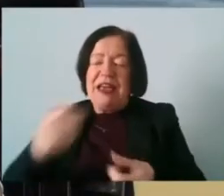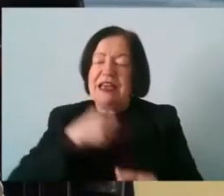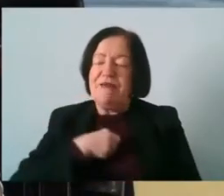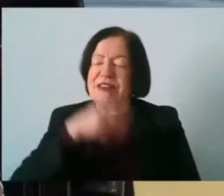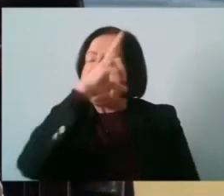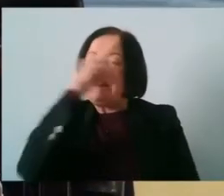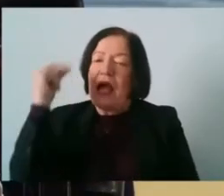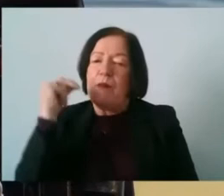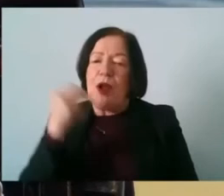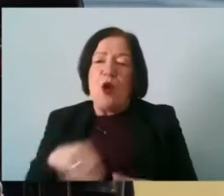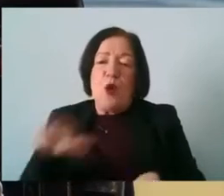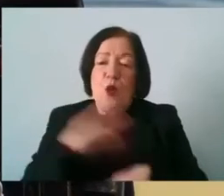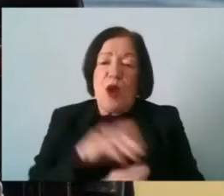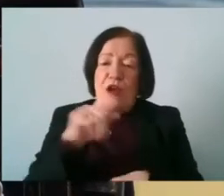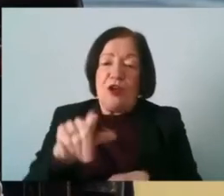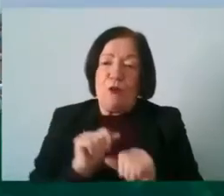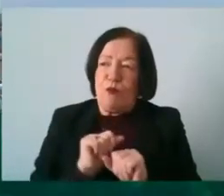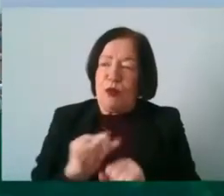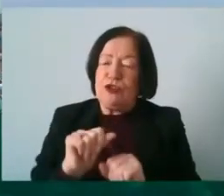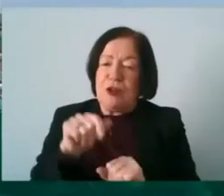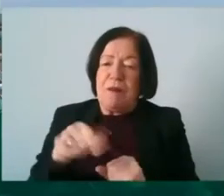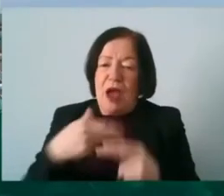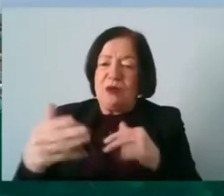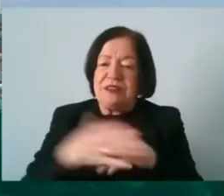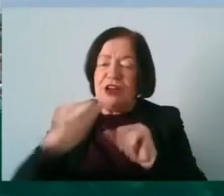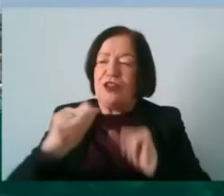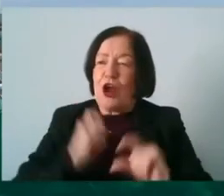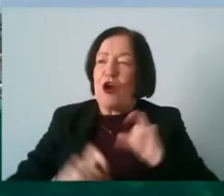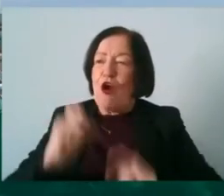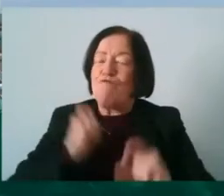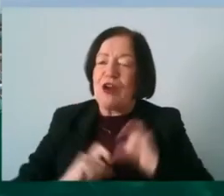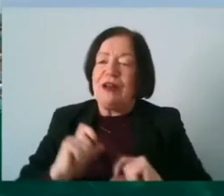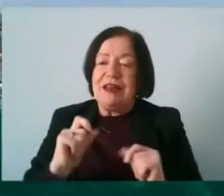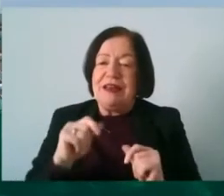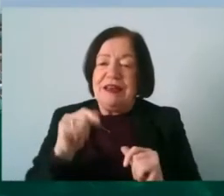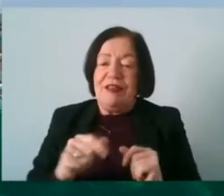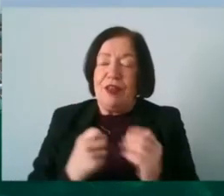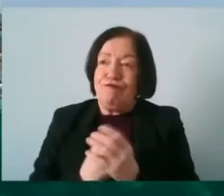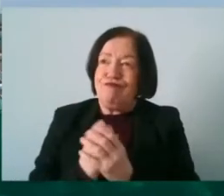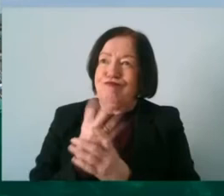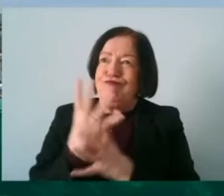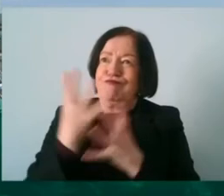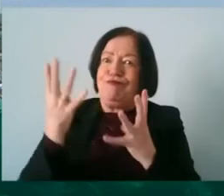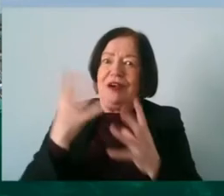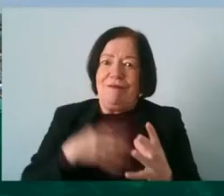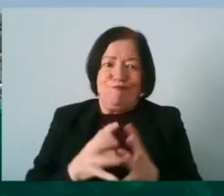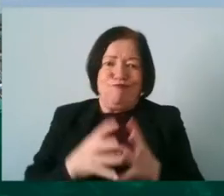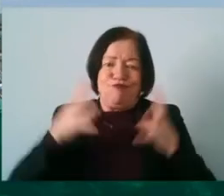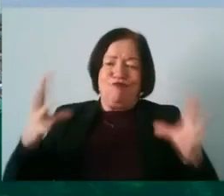you actually push someone so far beyond outside their comfort zone they actually they thrived not just survived but they thrived